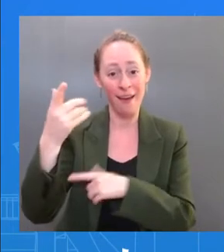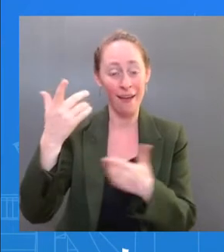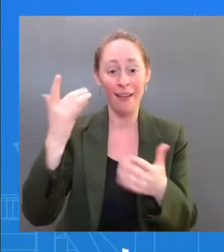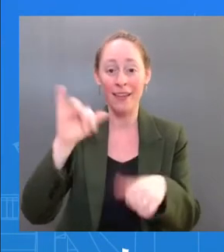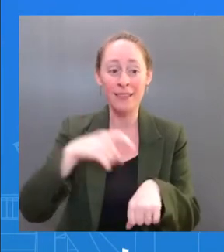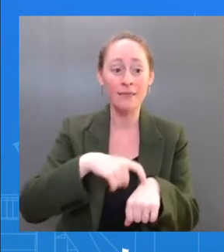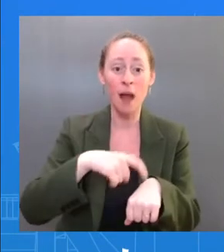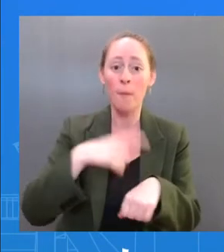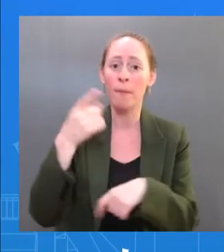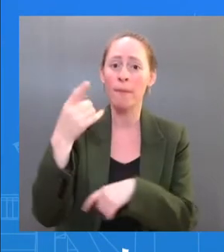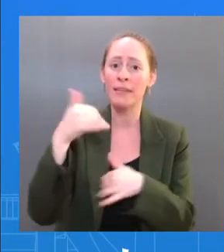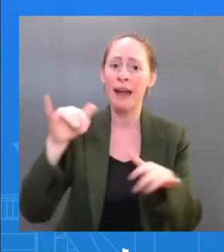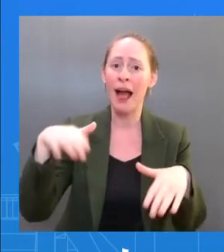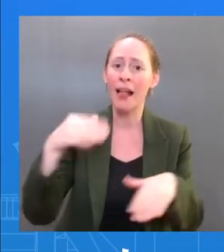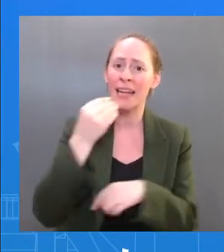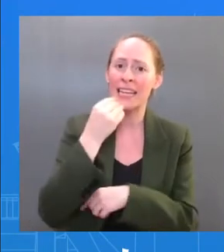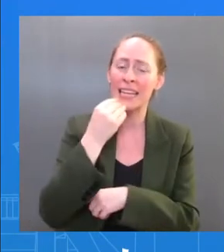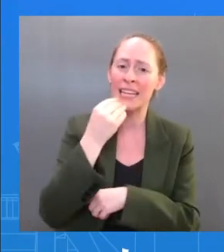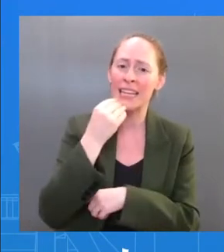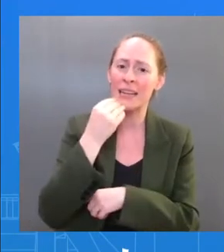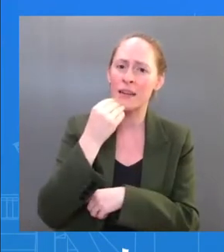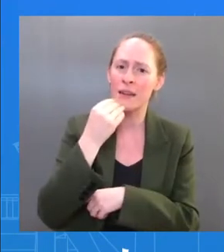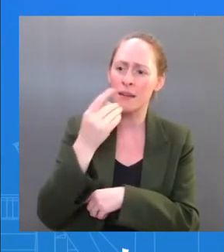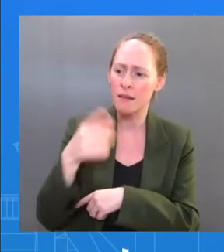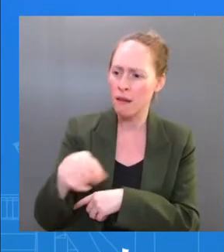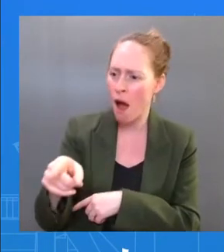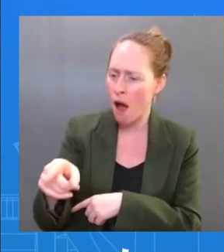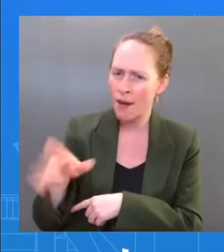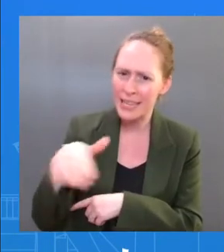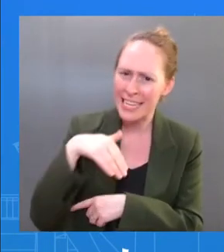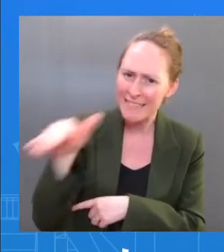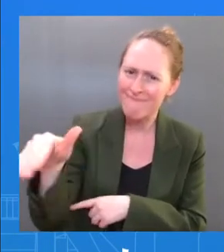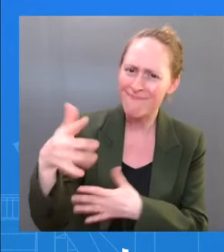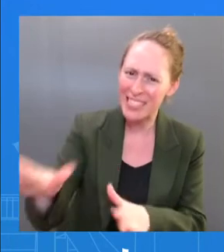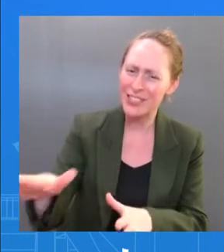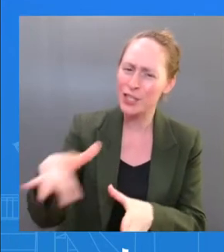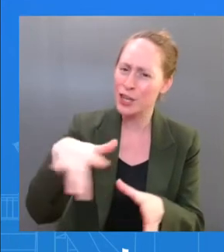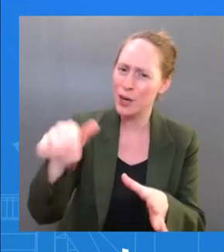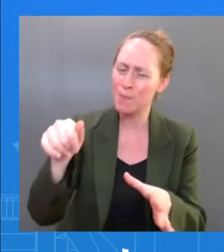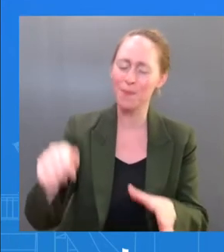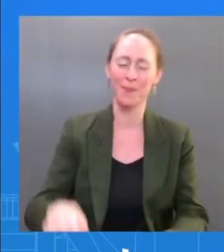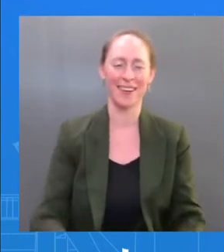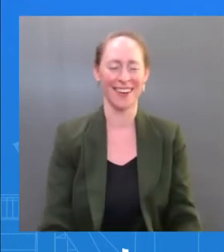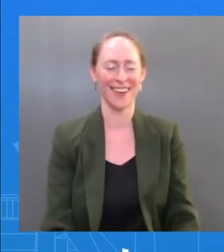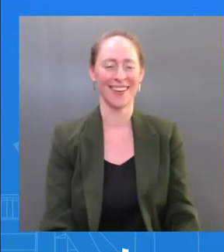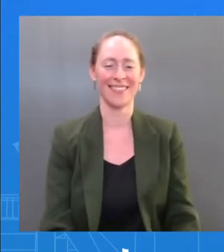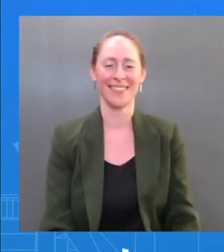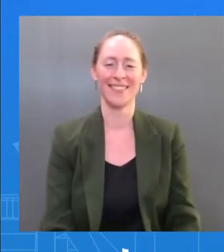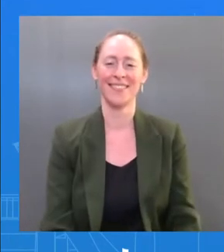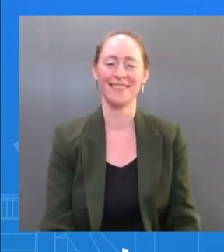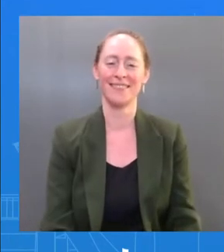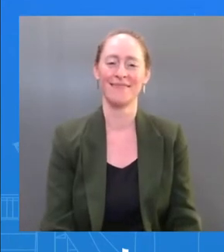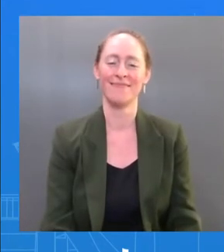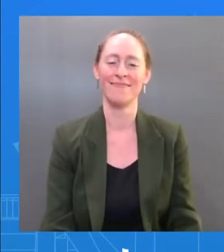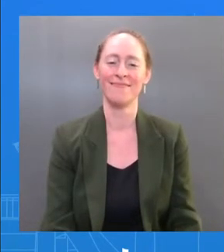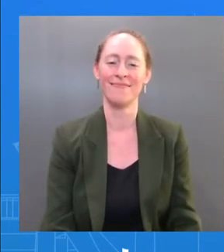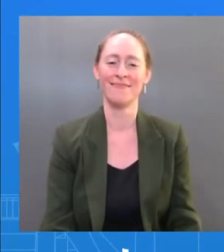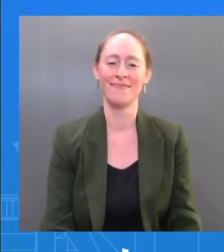In terms of my conversation with Dr. O'Connor, we talked at length about what happened this morning. As Corinne mentioned,